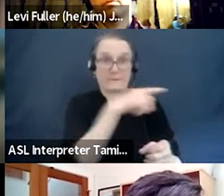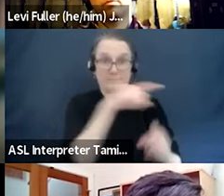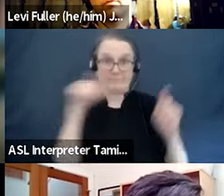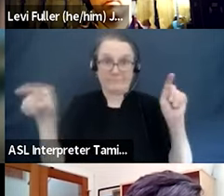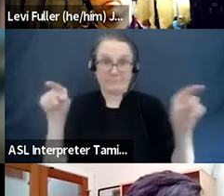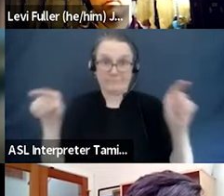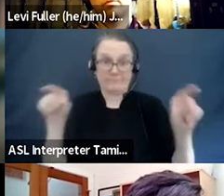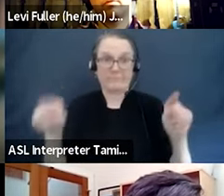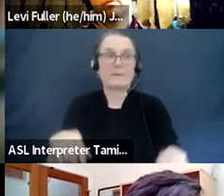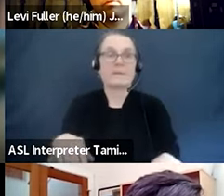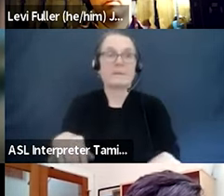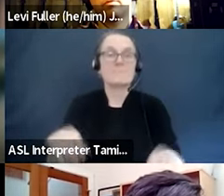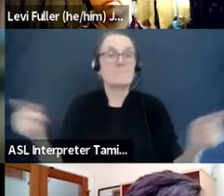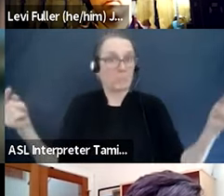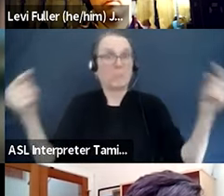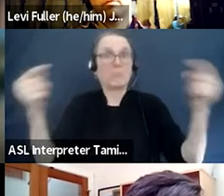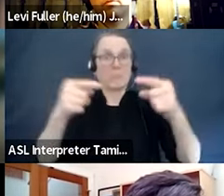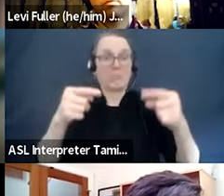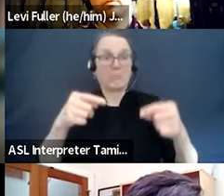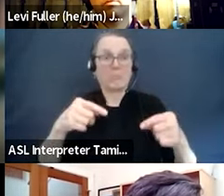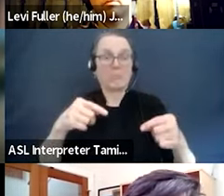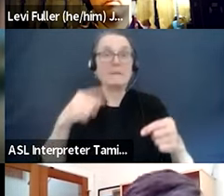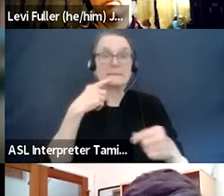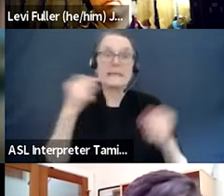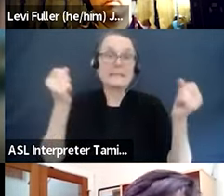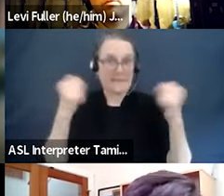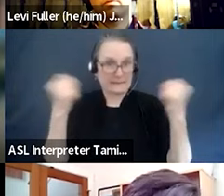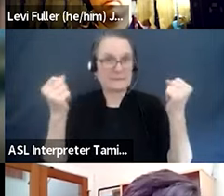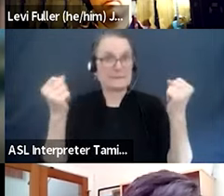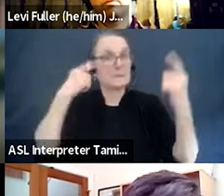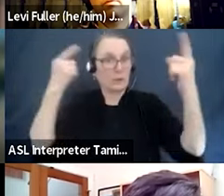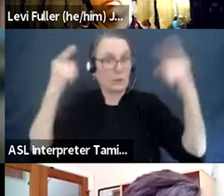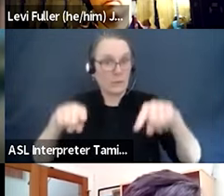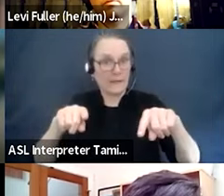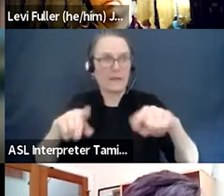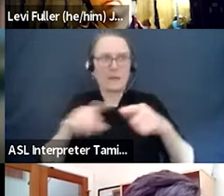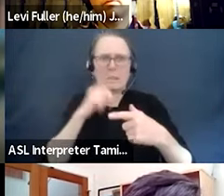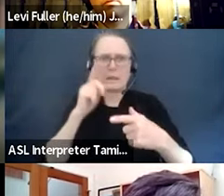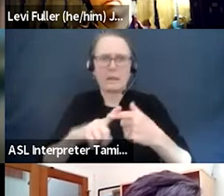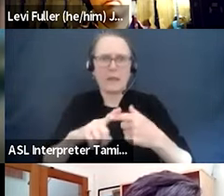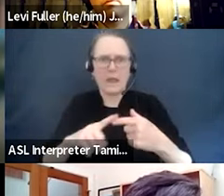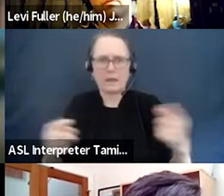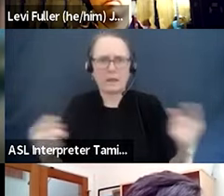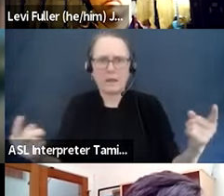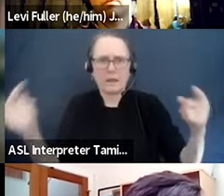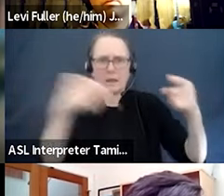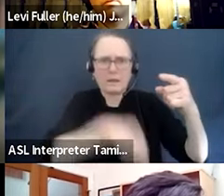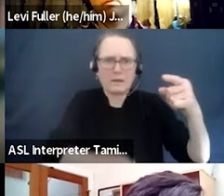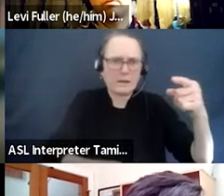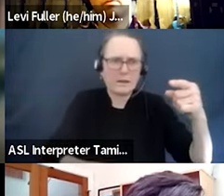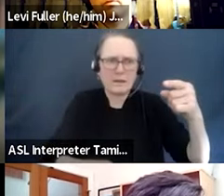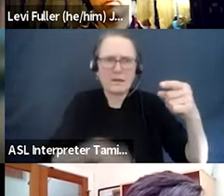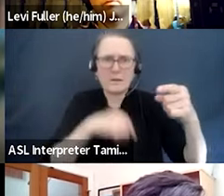yet there's this gap where the investment is not following. So somehow we have to get over that cognitive dissonance and